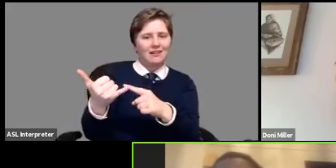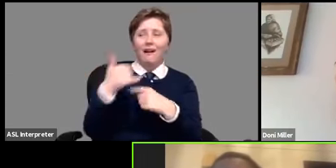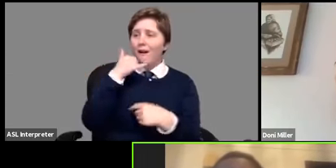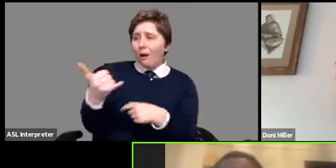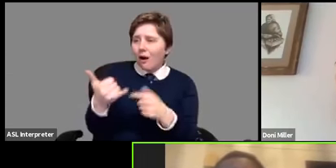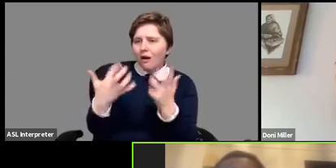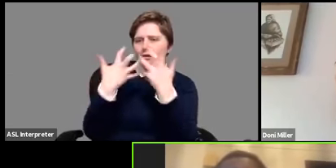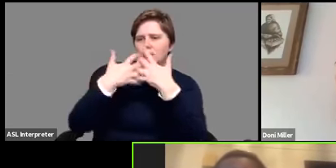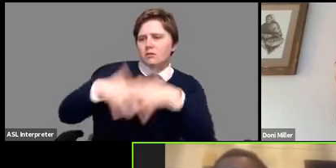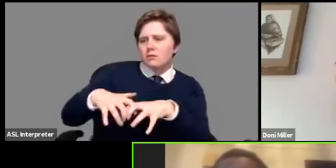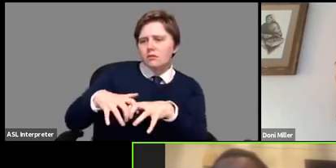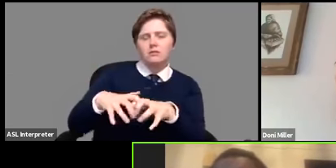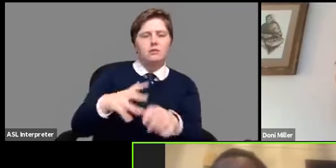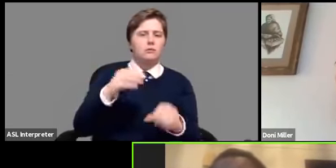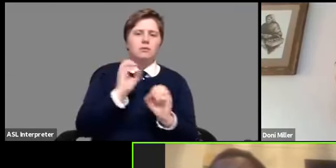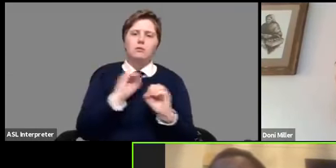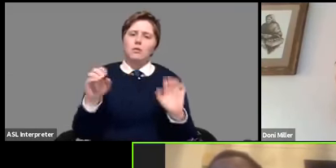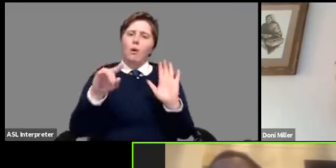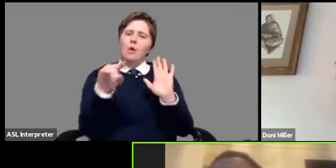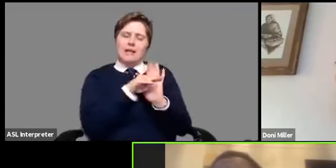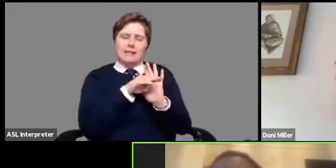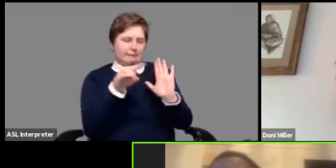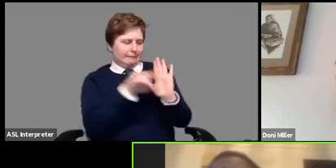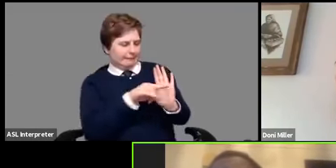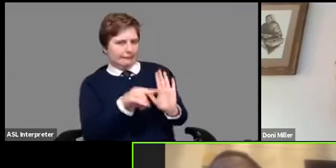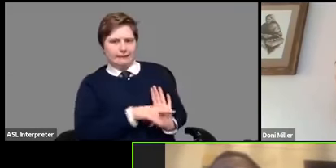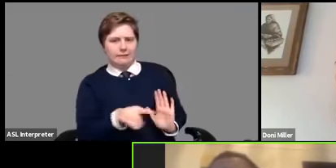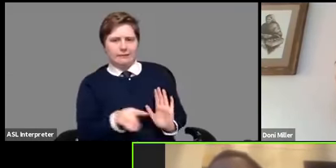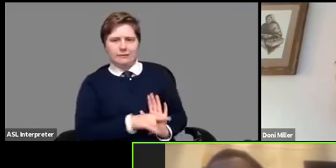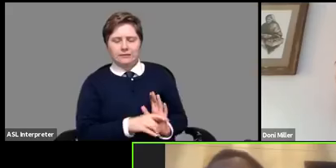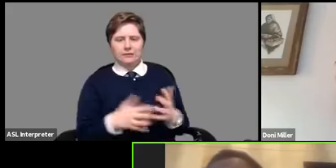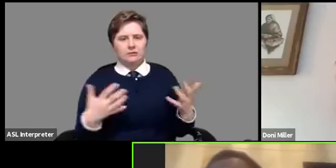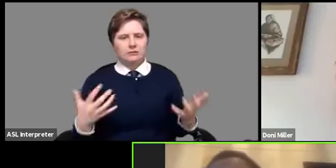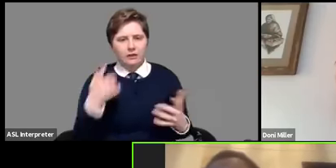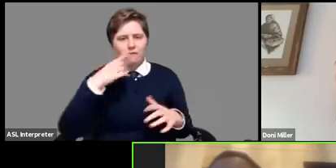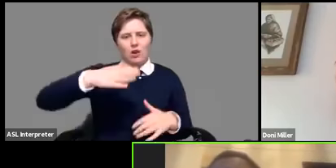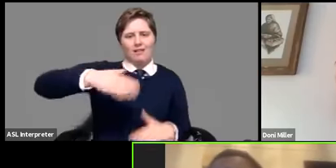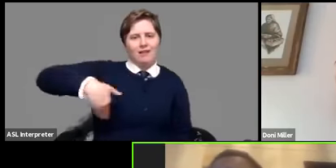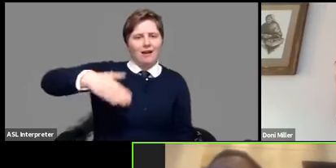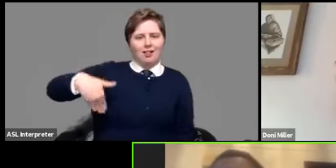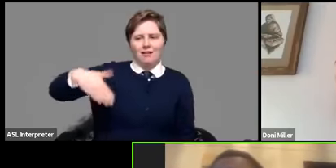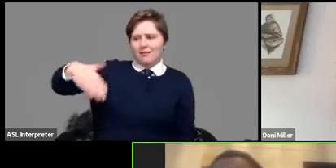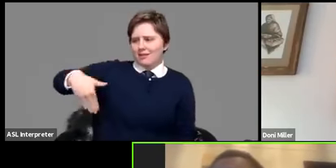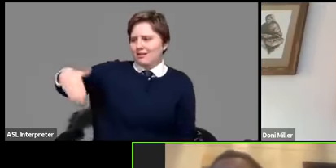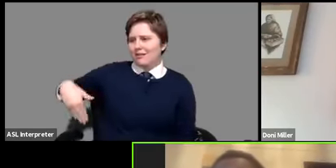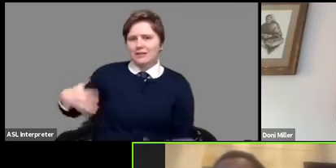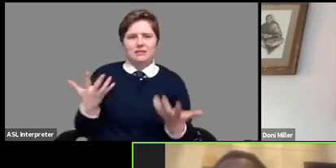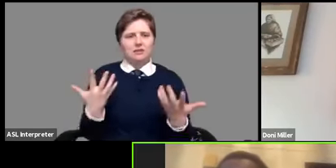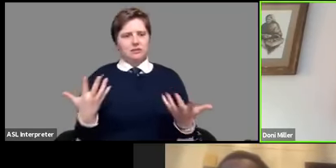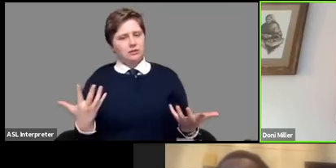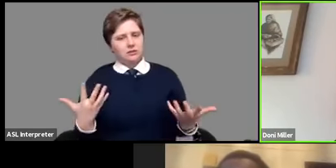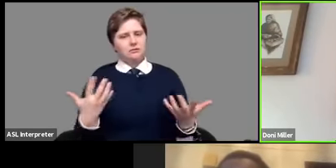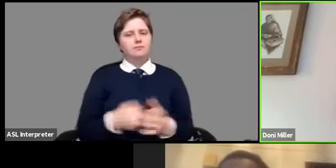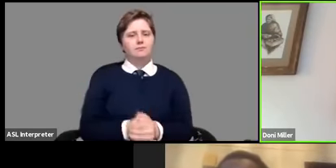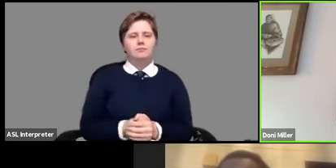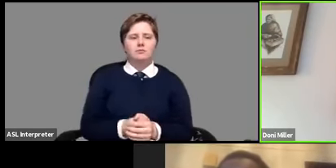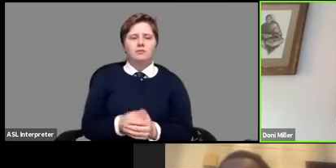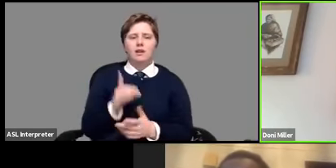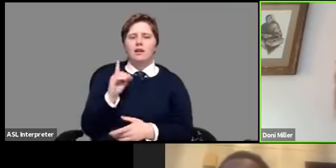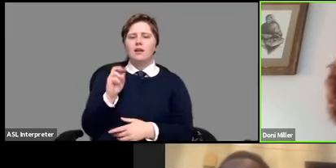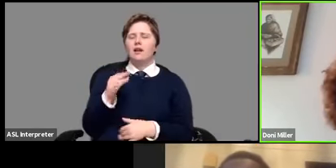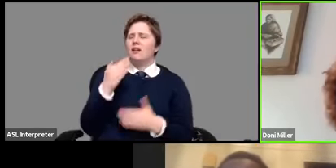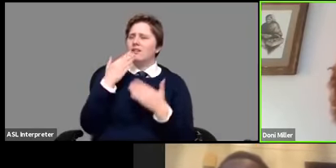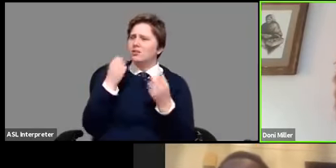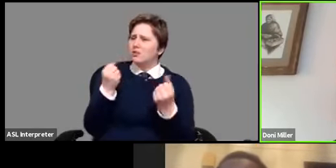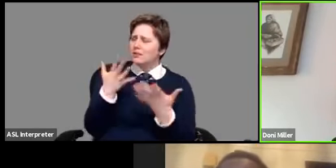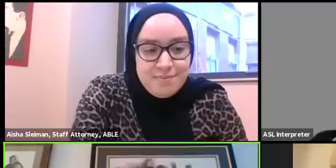things out that way you won't have these negative marks from your credit report for late payments during this time thank you so much for that that's